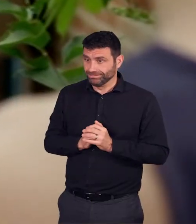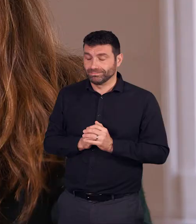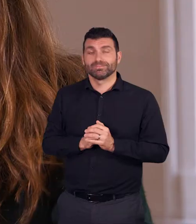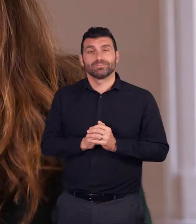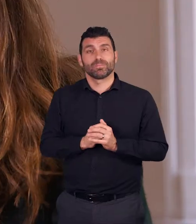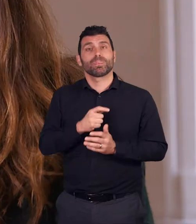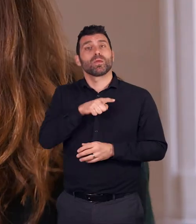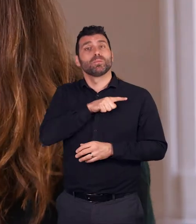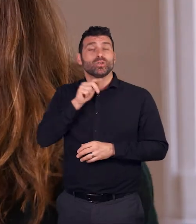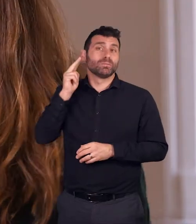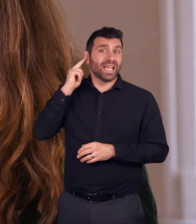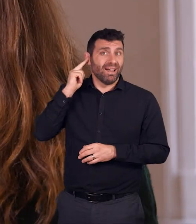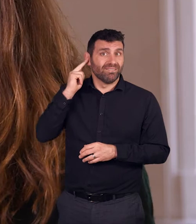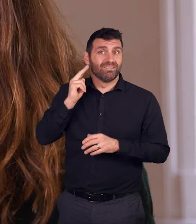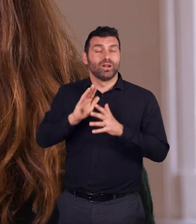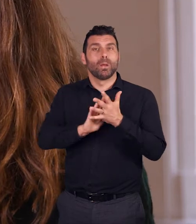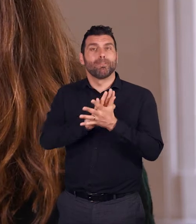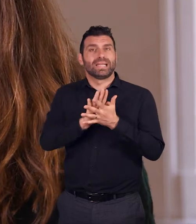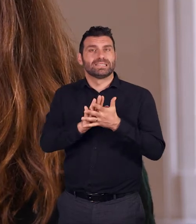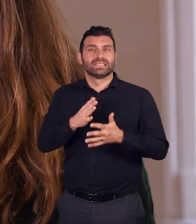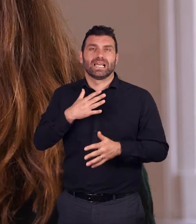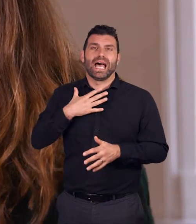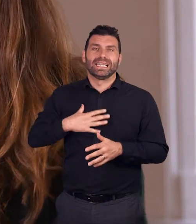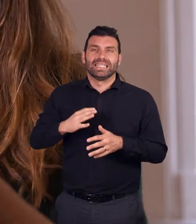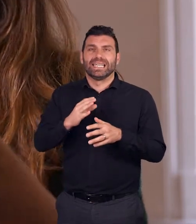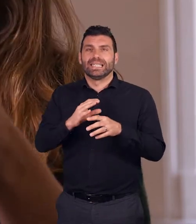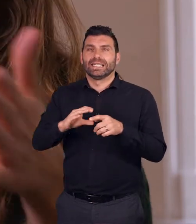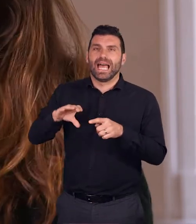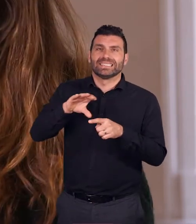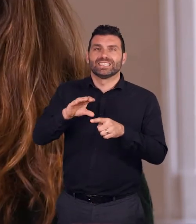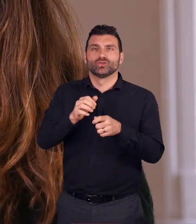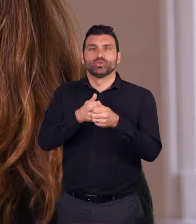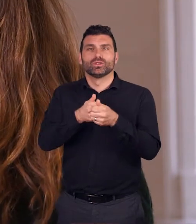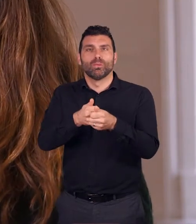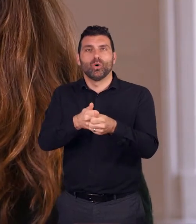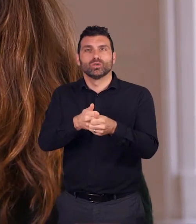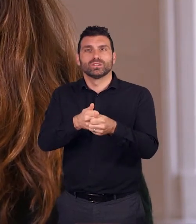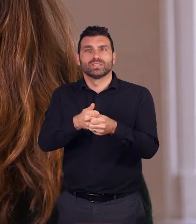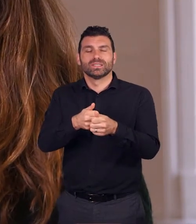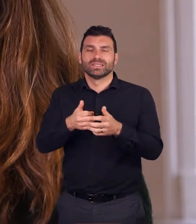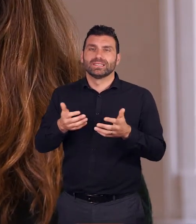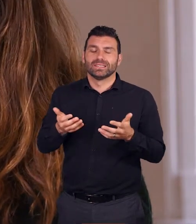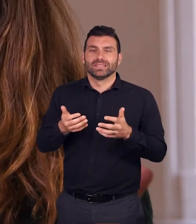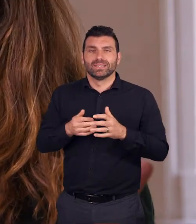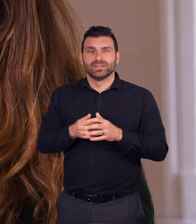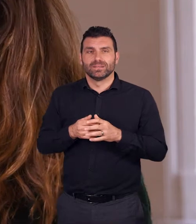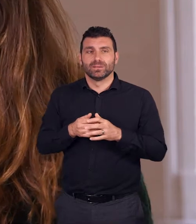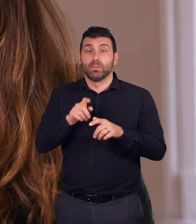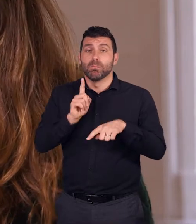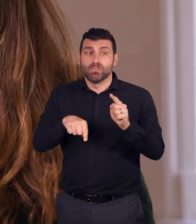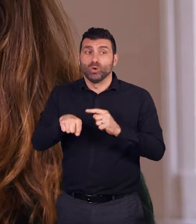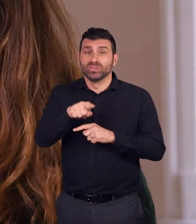people do because of my deafness it meant that I needed slightly more support